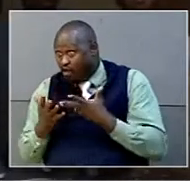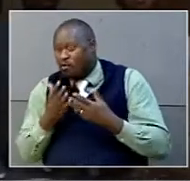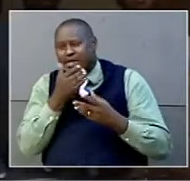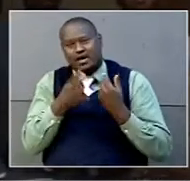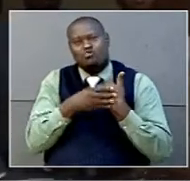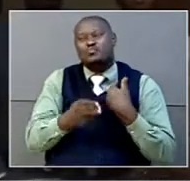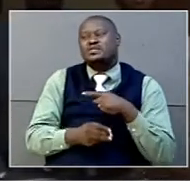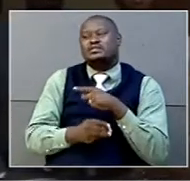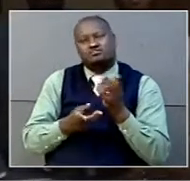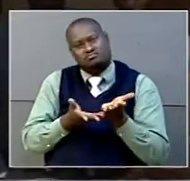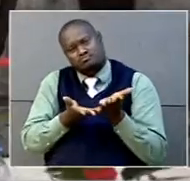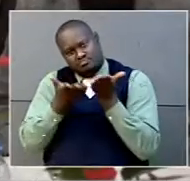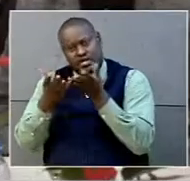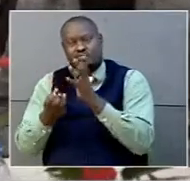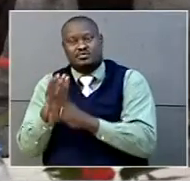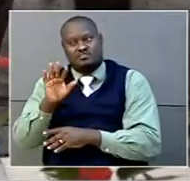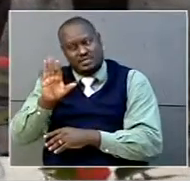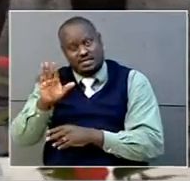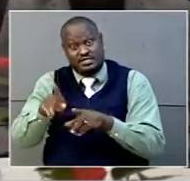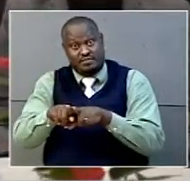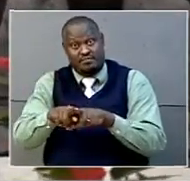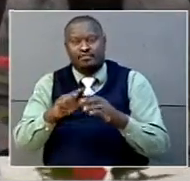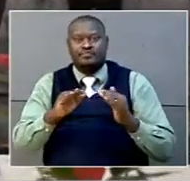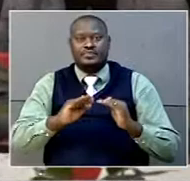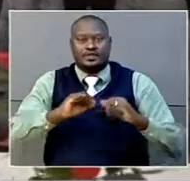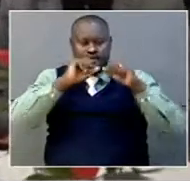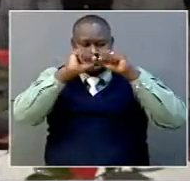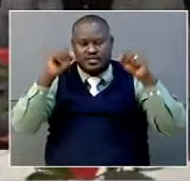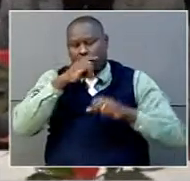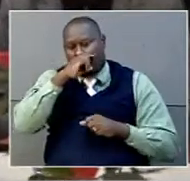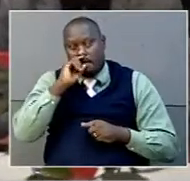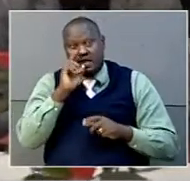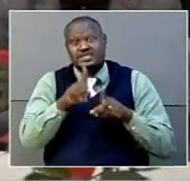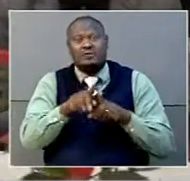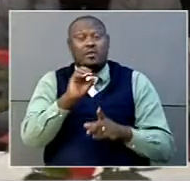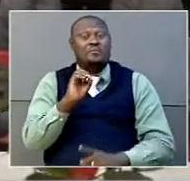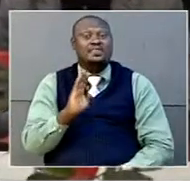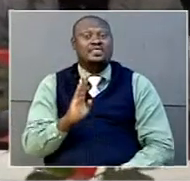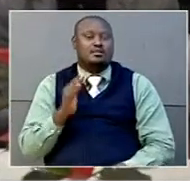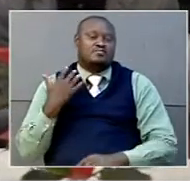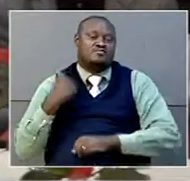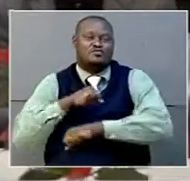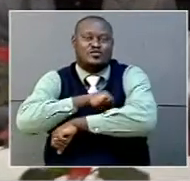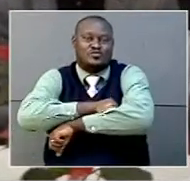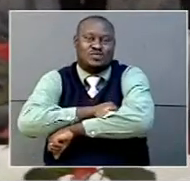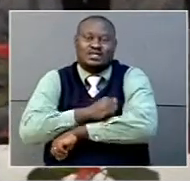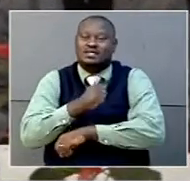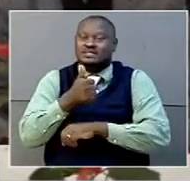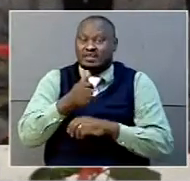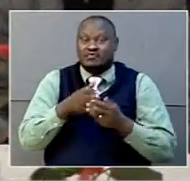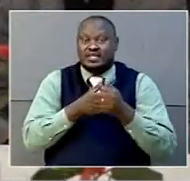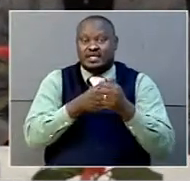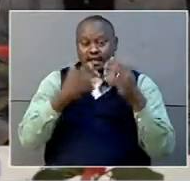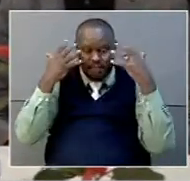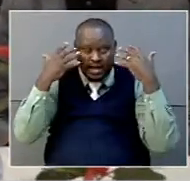boys association. President Yoeri Museveni, who is also an old student of the school and the patron of Ntare